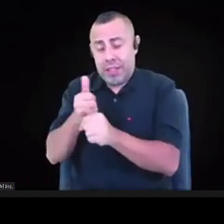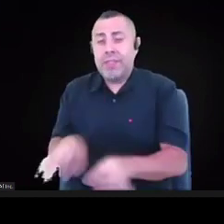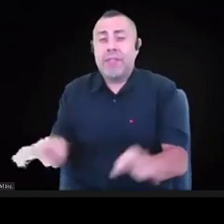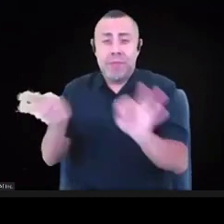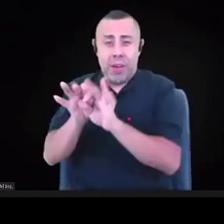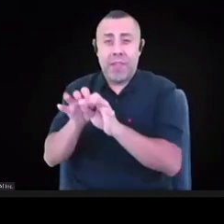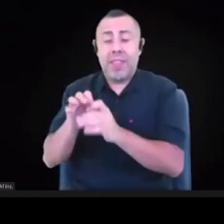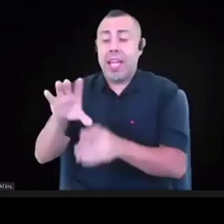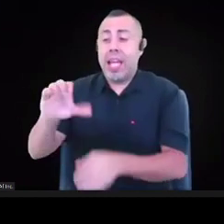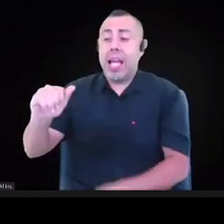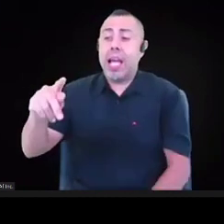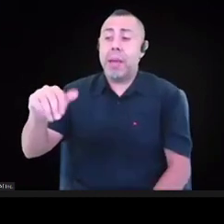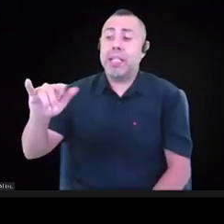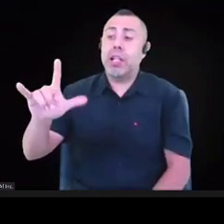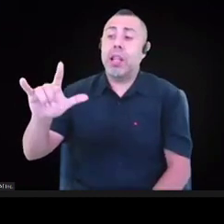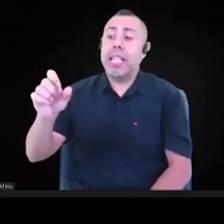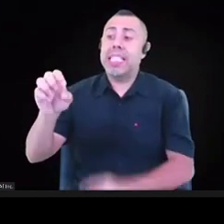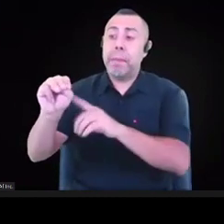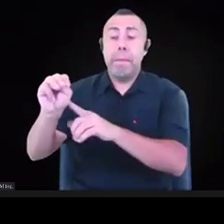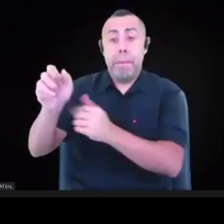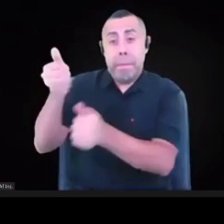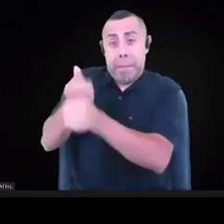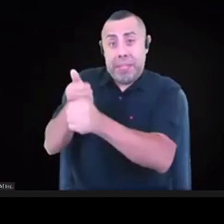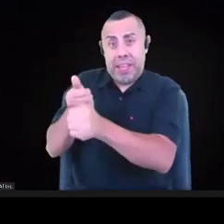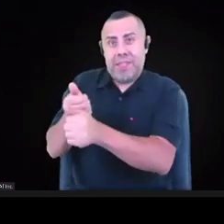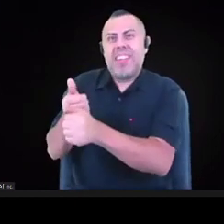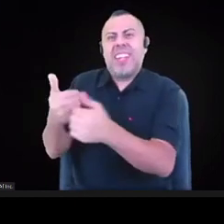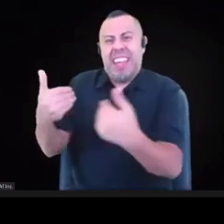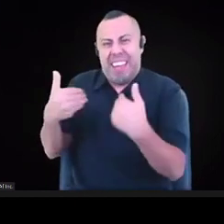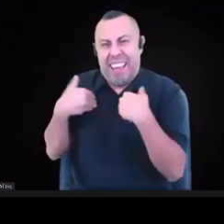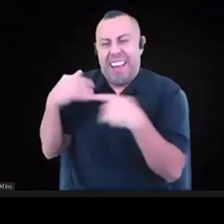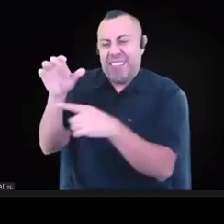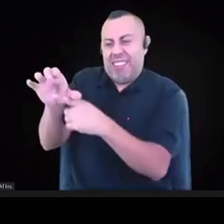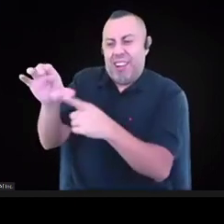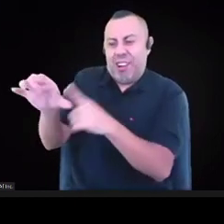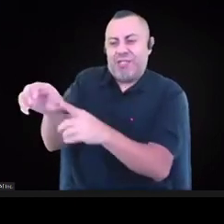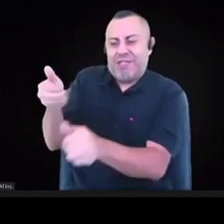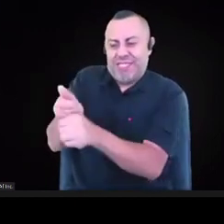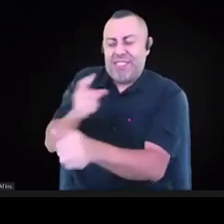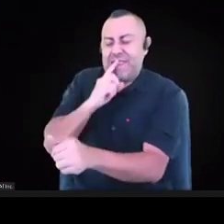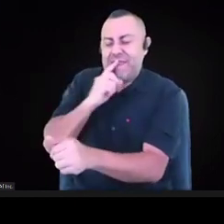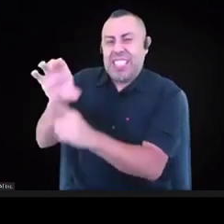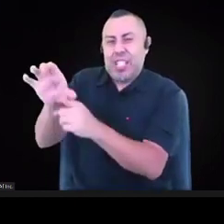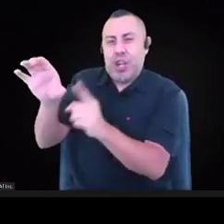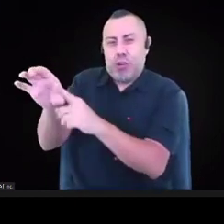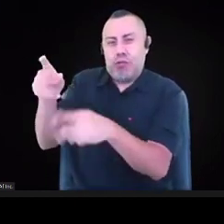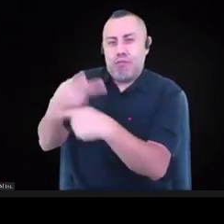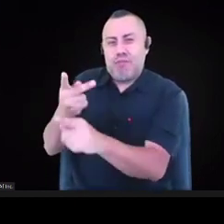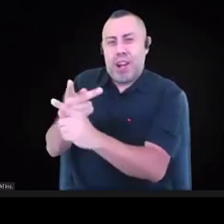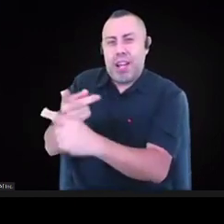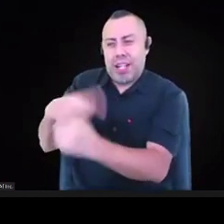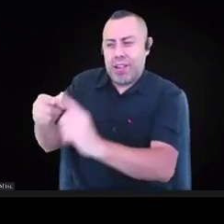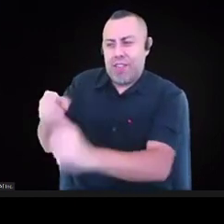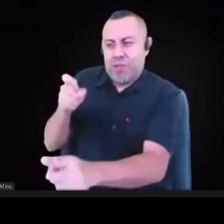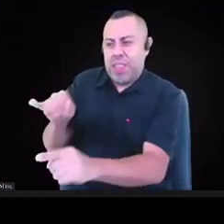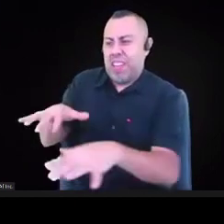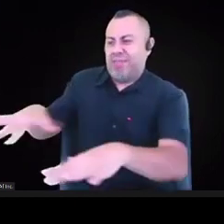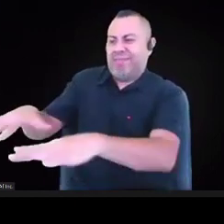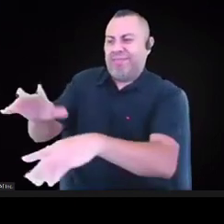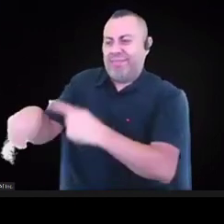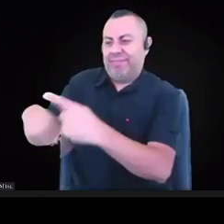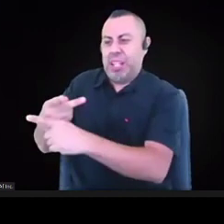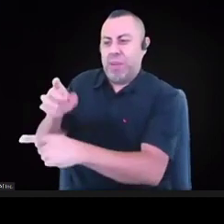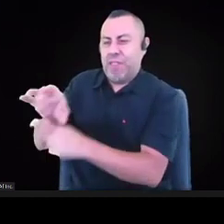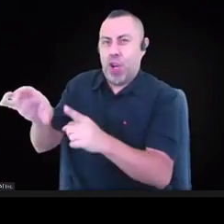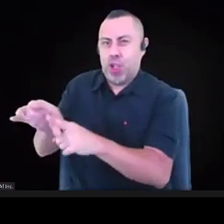So here, you know, I've been interested in the Just Transition framework and, you know,